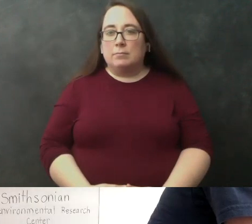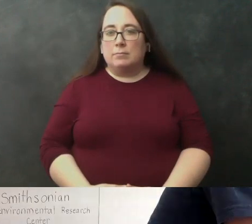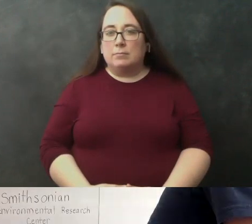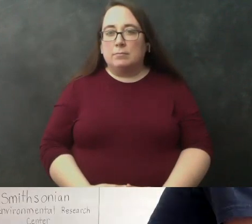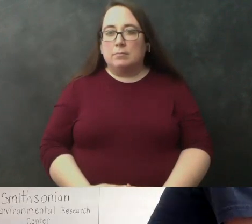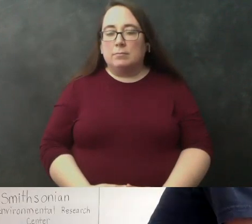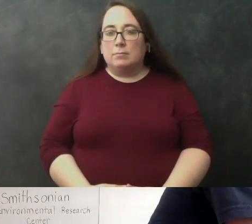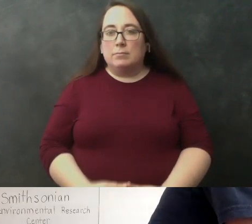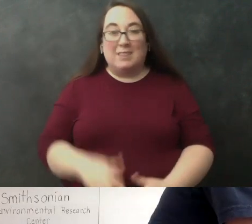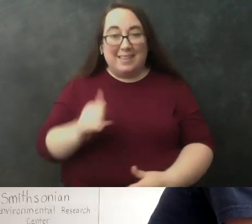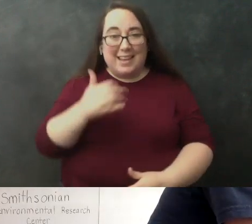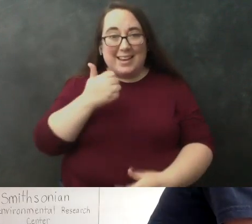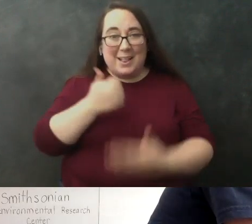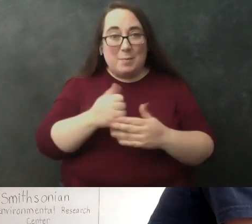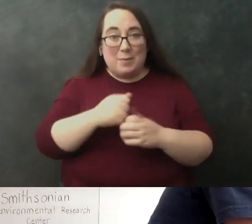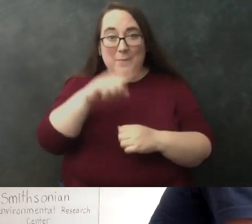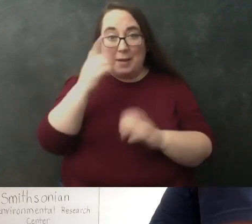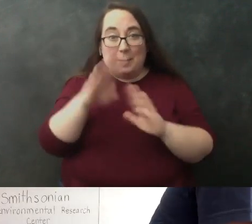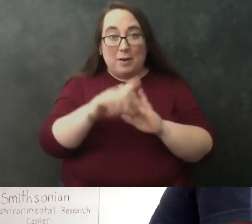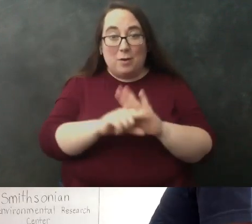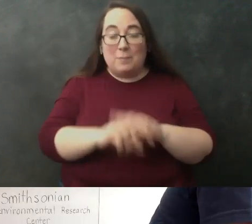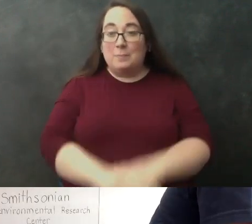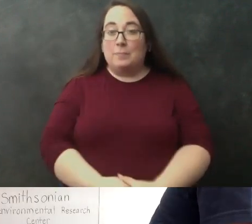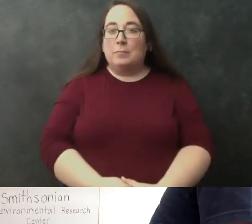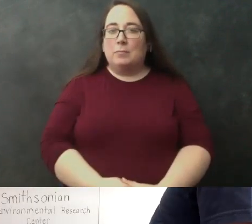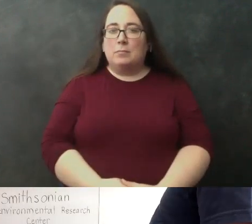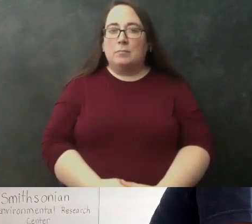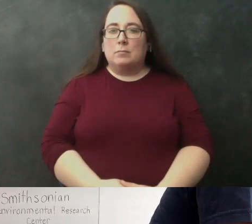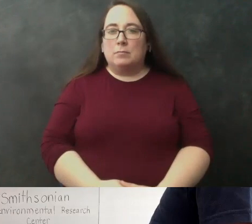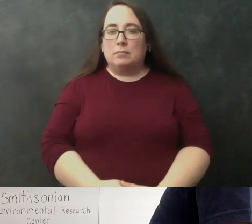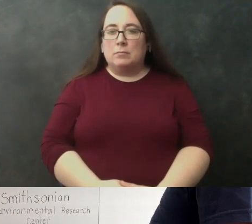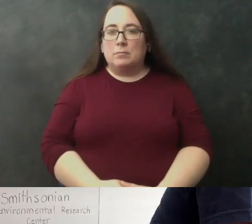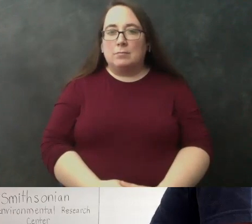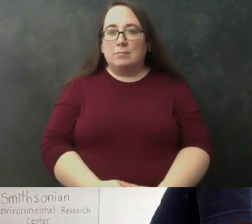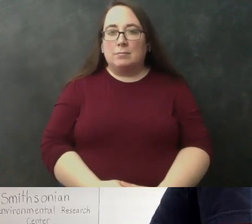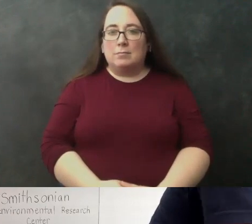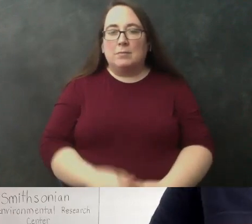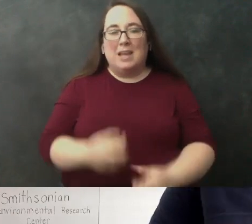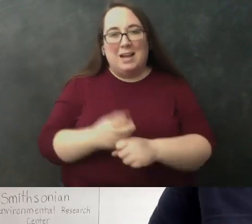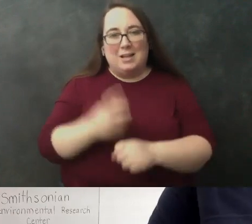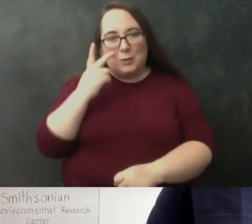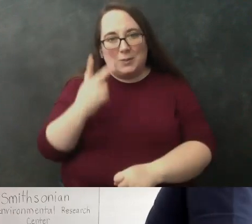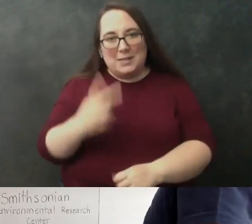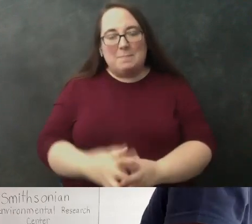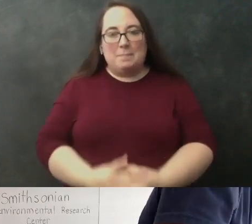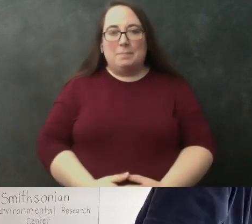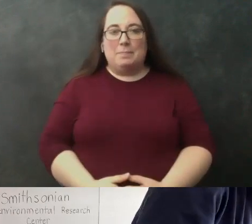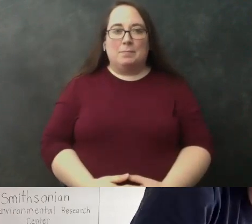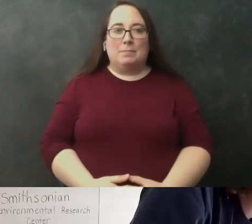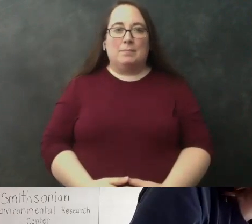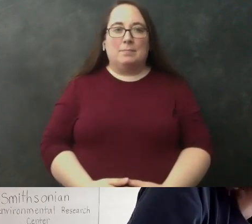black background is a little bit better it's kind of hard to see in your sample julie okay yeah